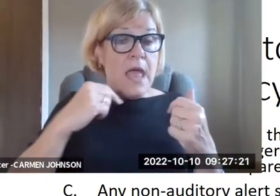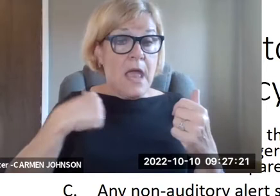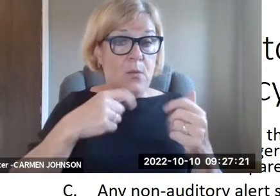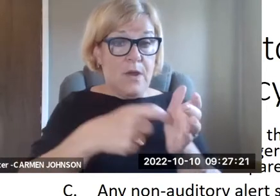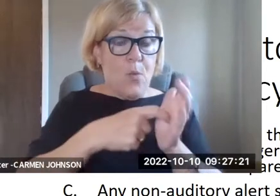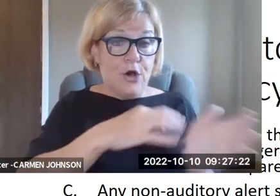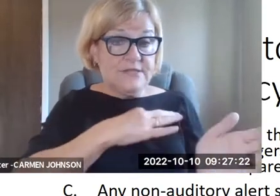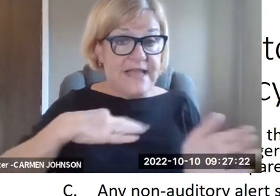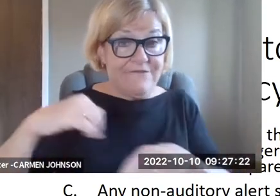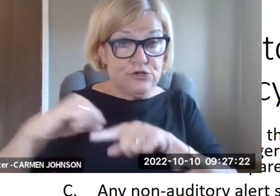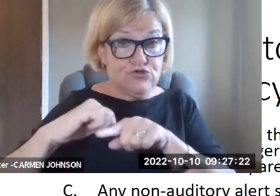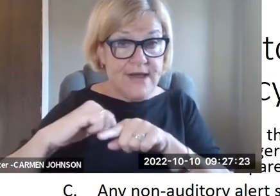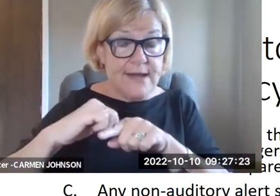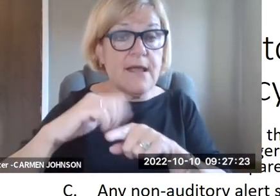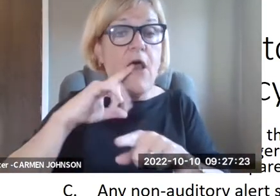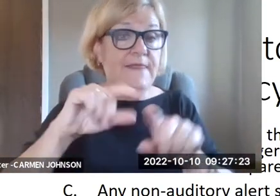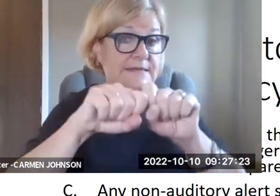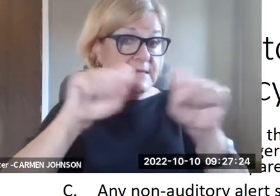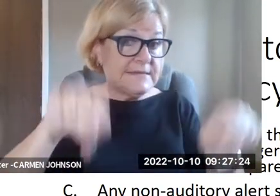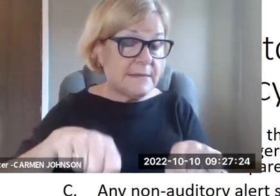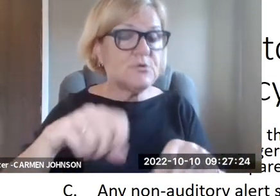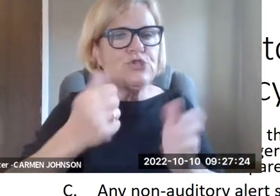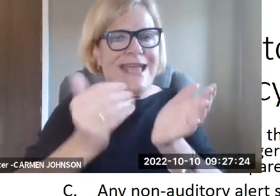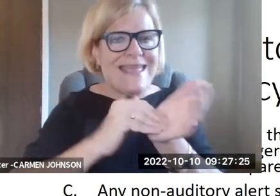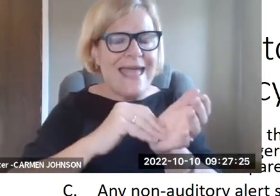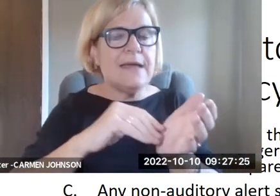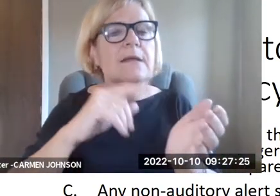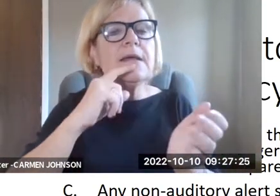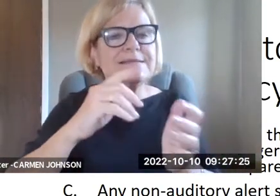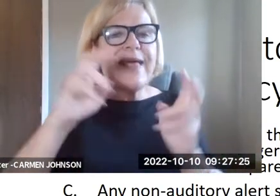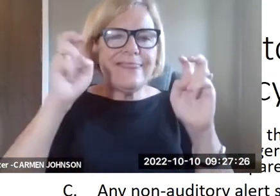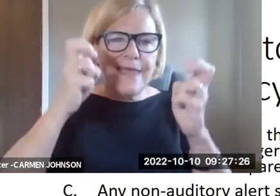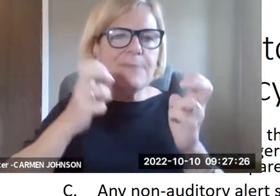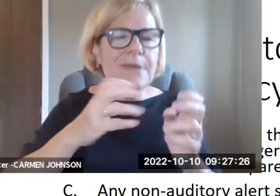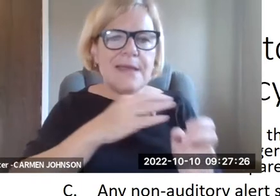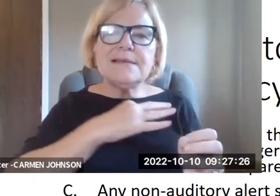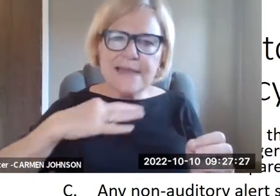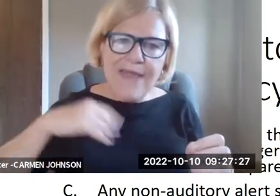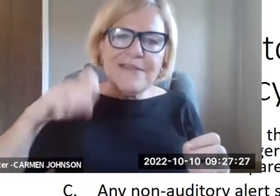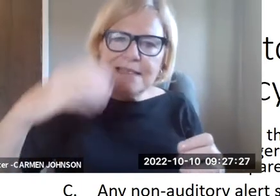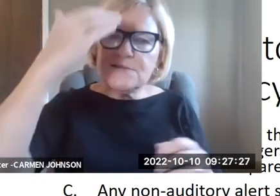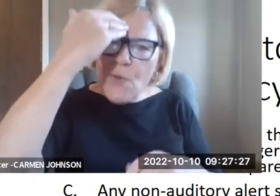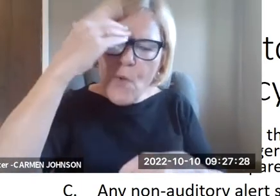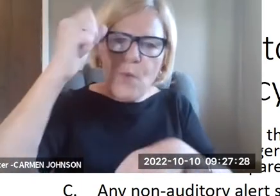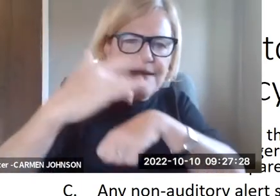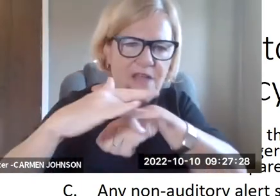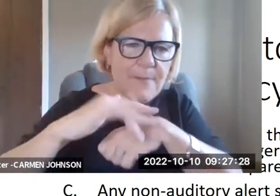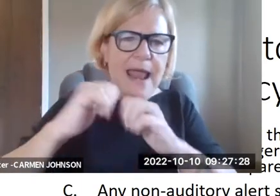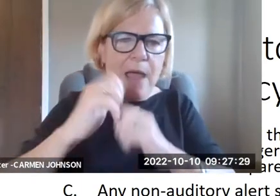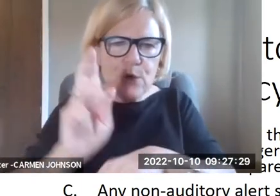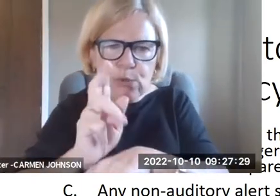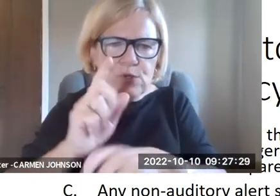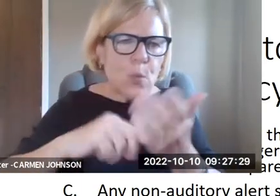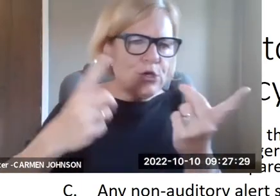supplement our recommendations but should not replace them. Um, and then finally we require staff training on these systems,